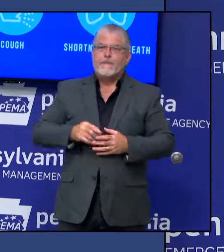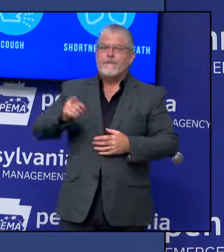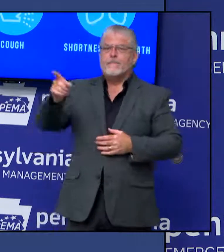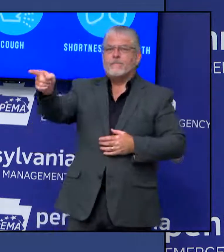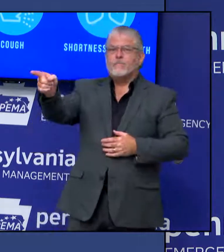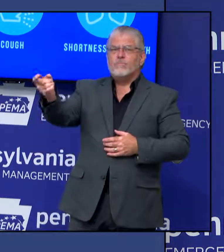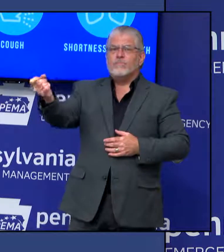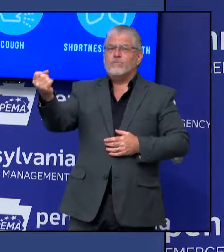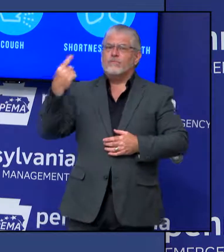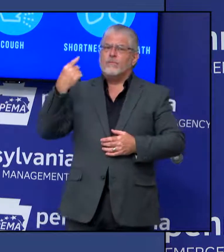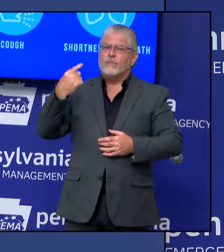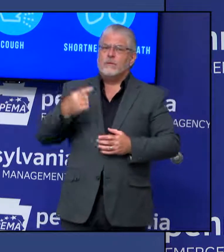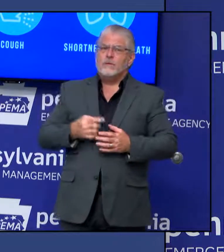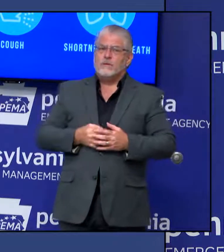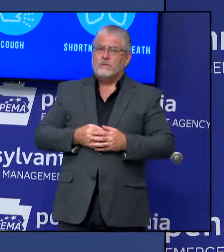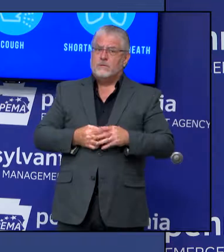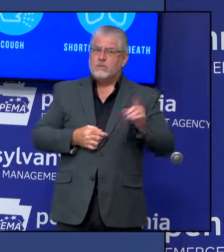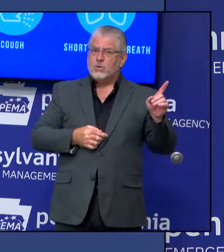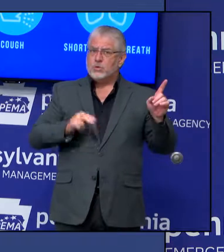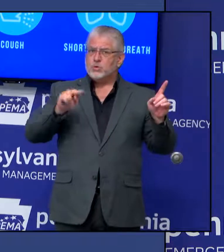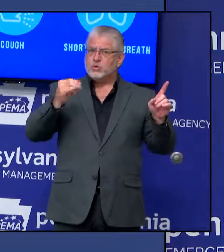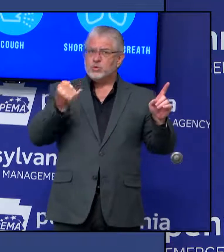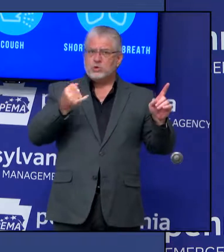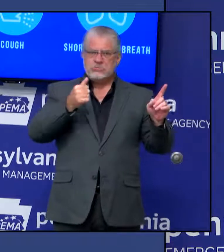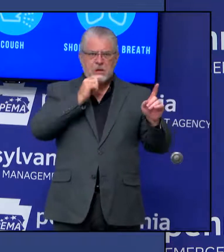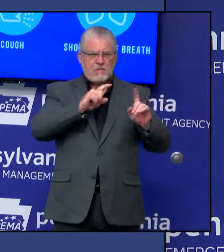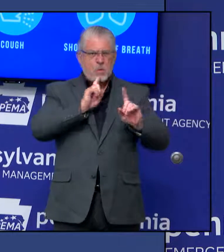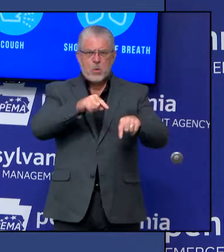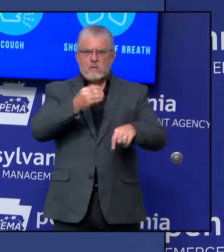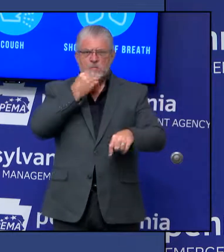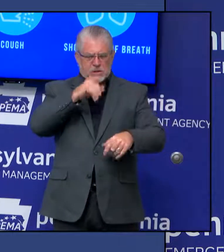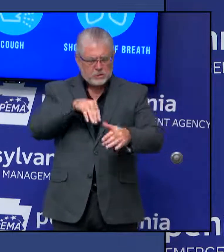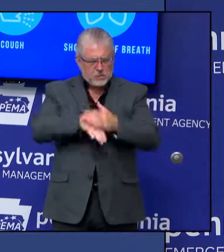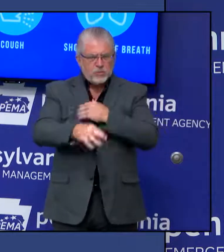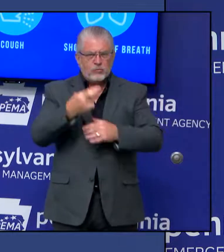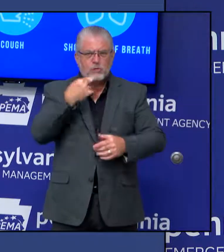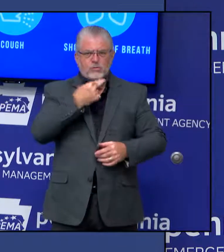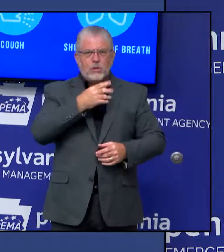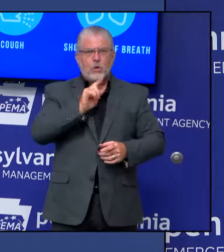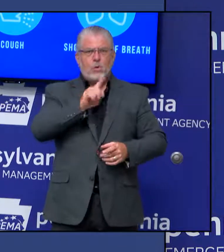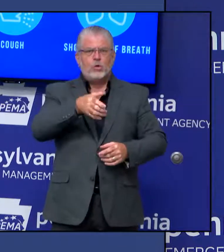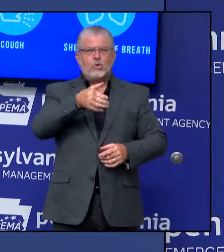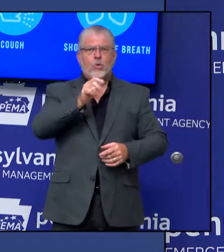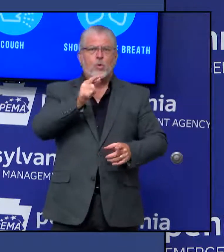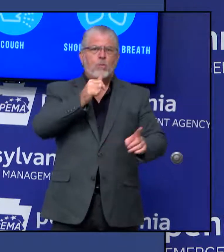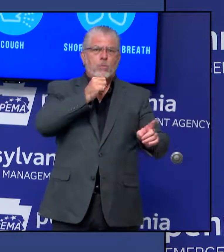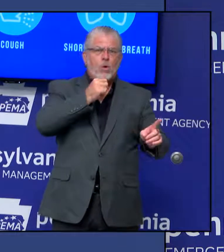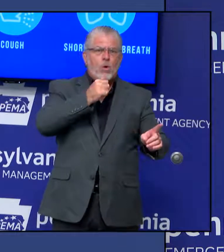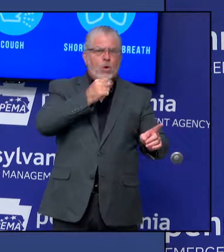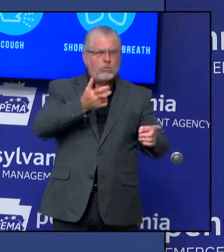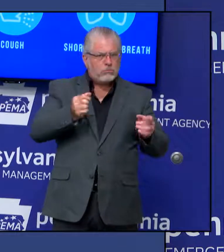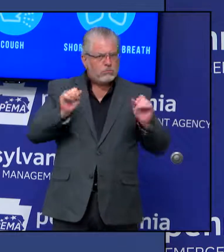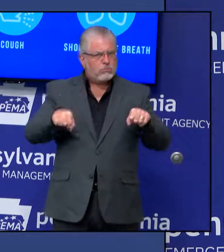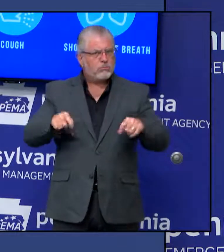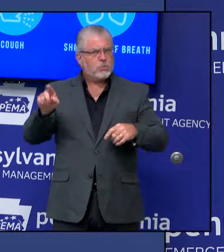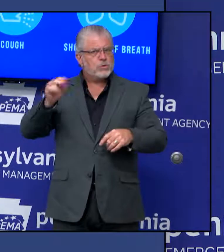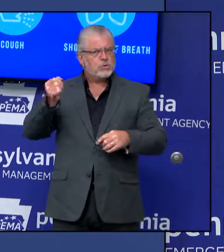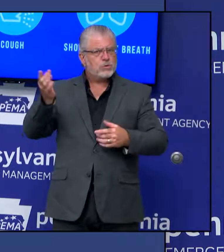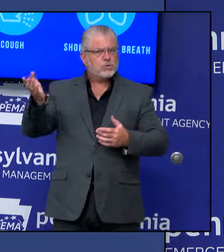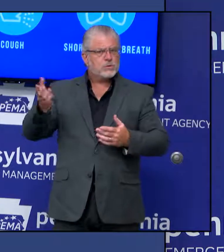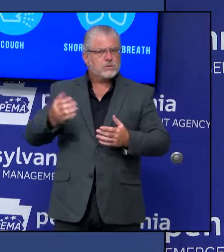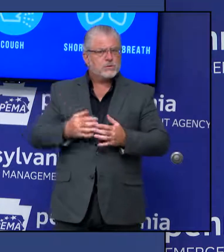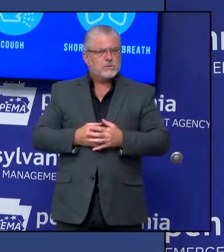sit at a table or to sit at a bar. Obviously, you're not allowed to do that under this new